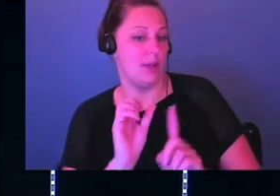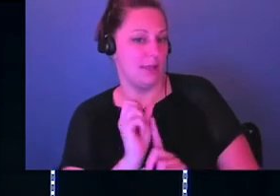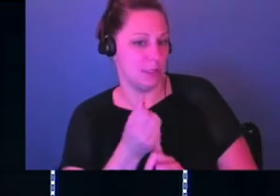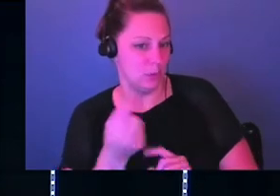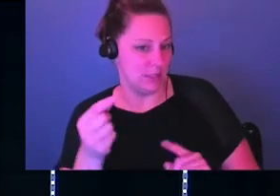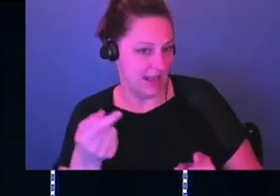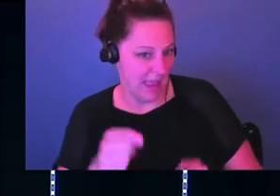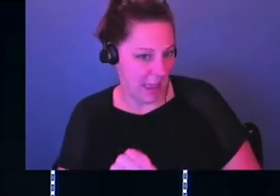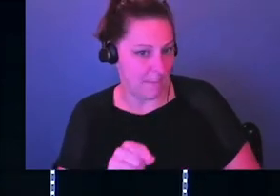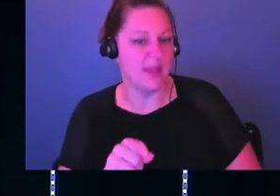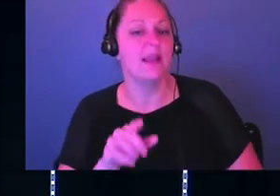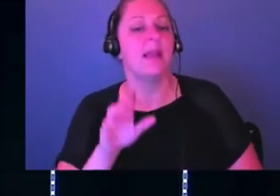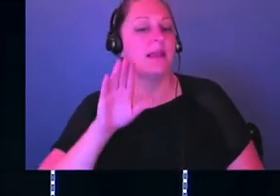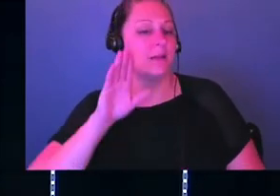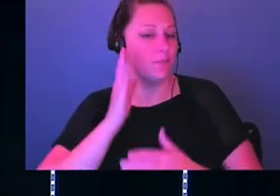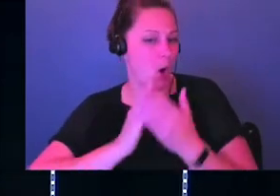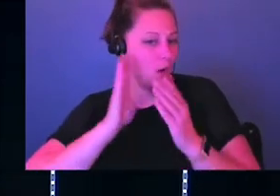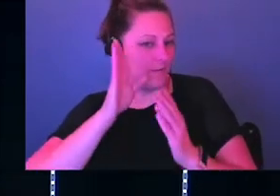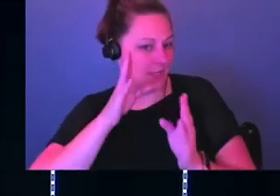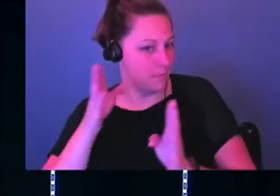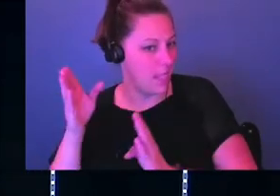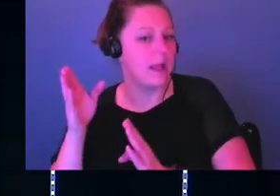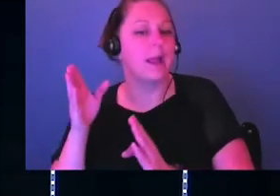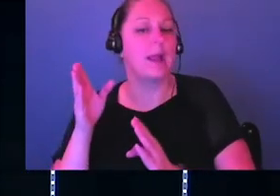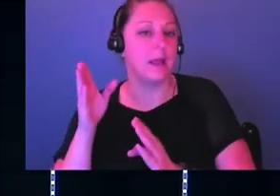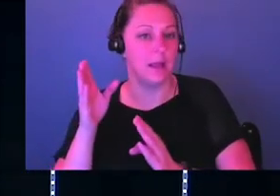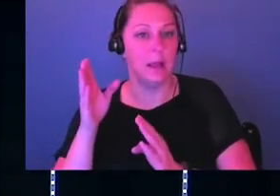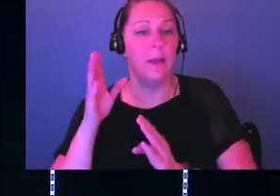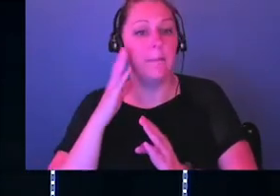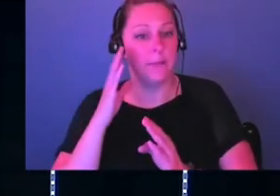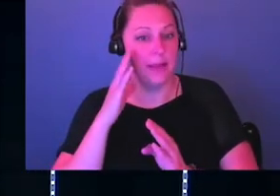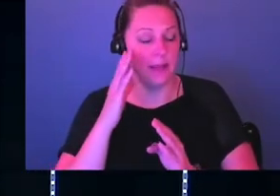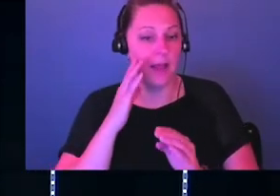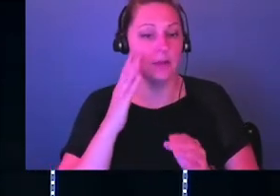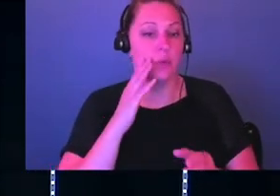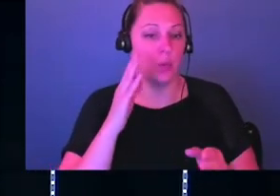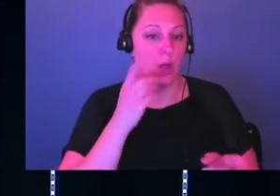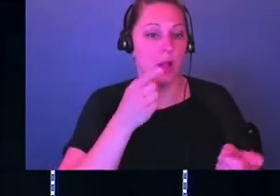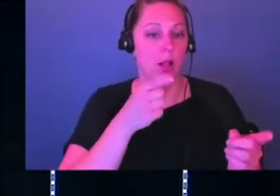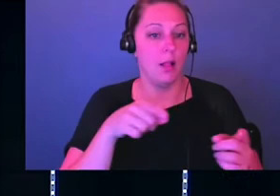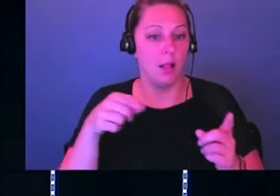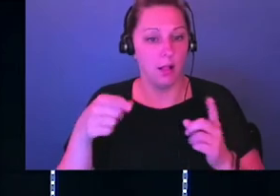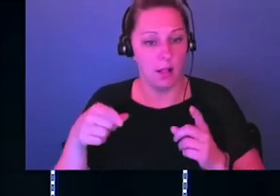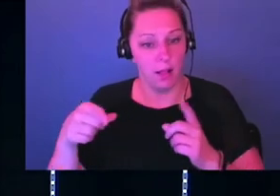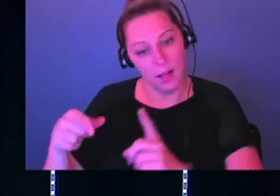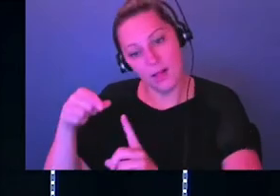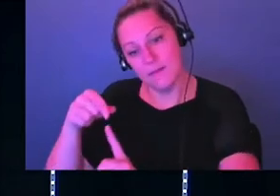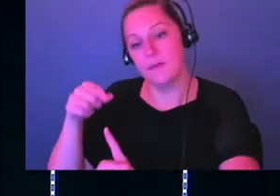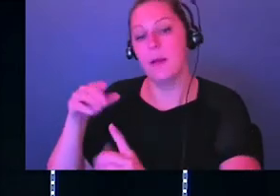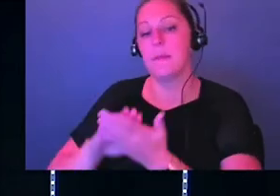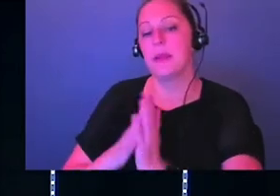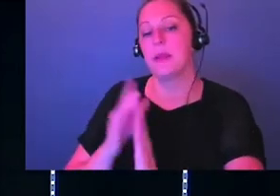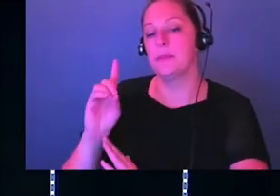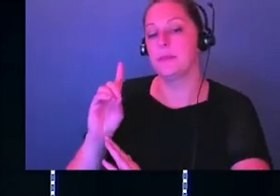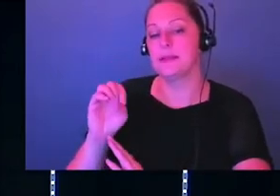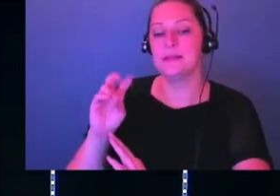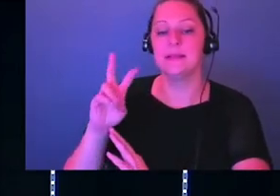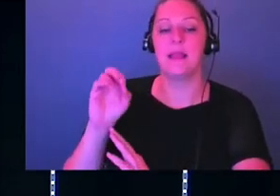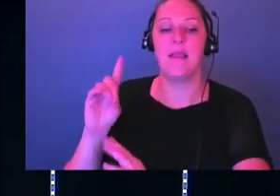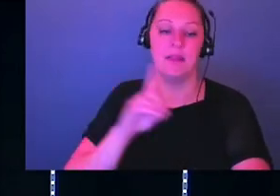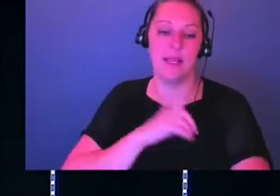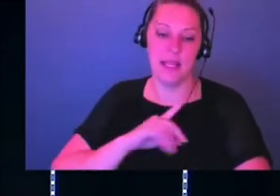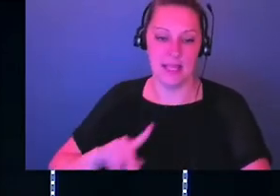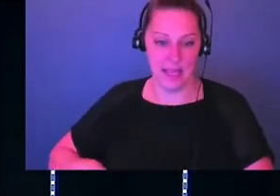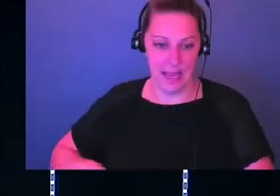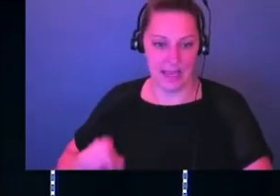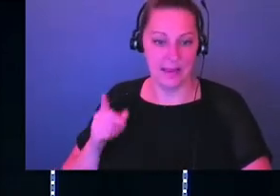was part of his big picture, plan and intention because it would flow out eventually what is best for God's kingdom, for Israel and for David to come in and do what God can only